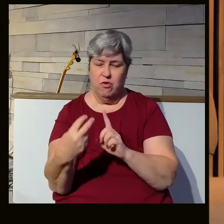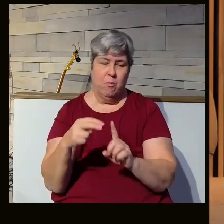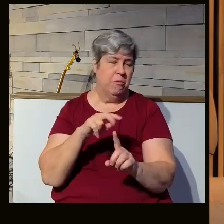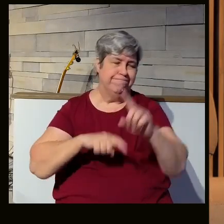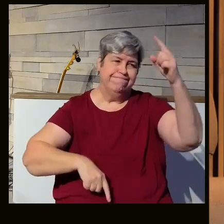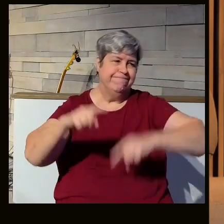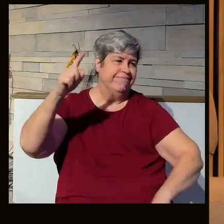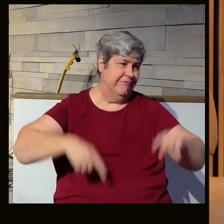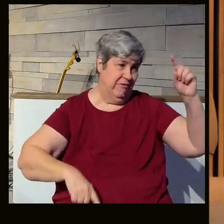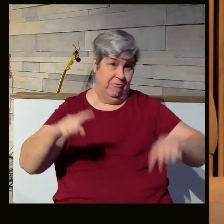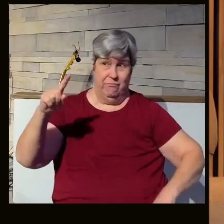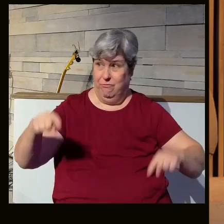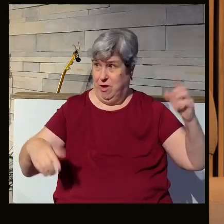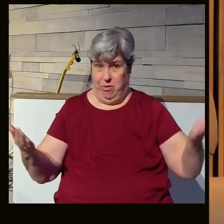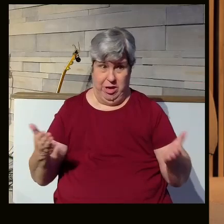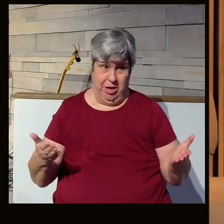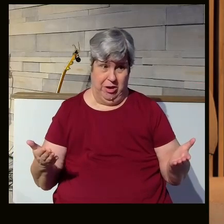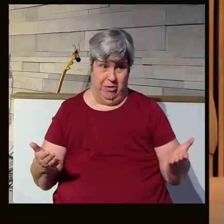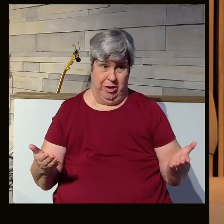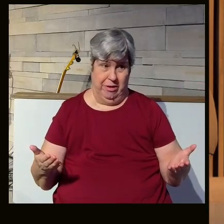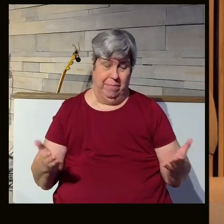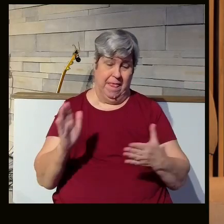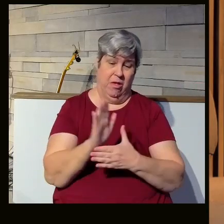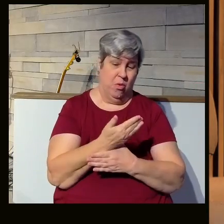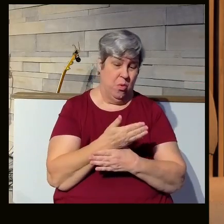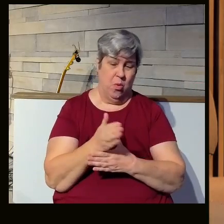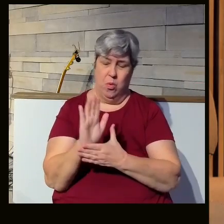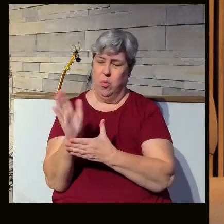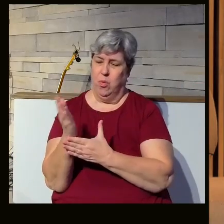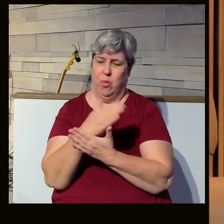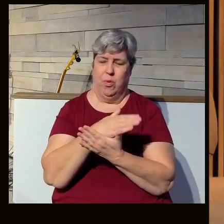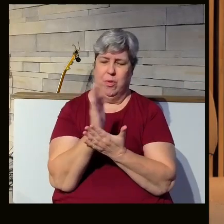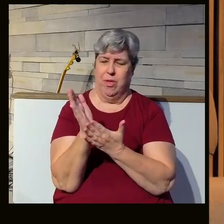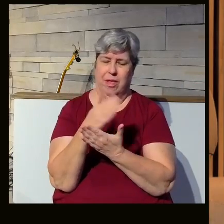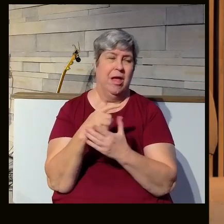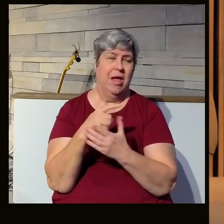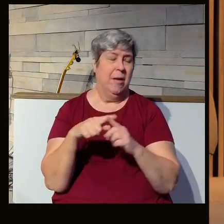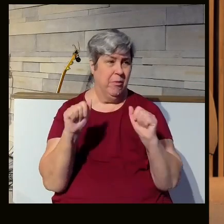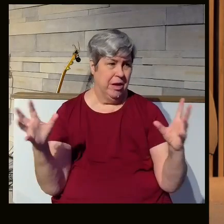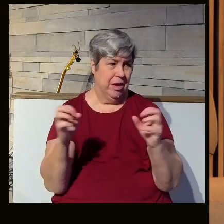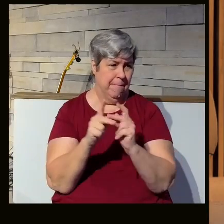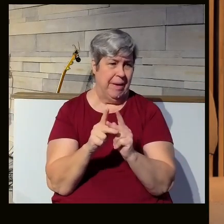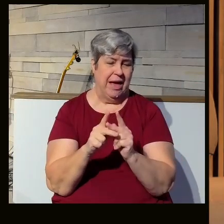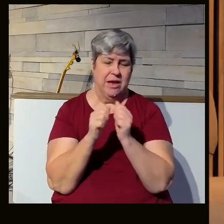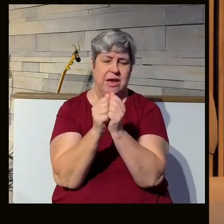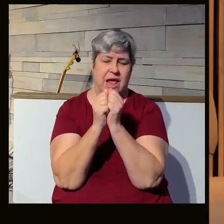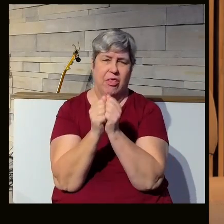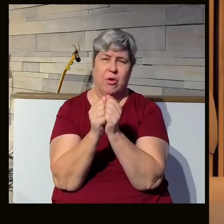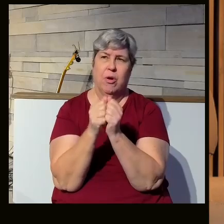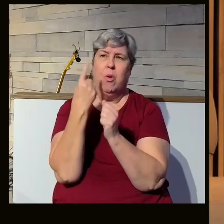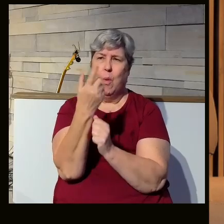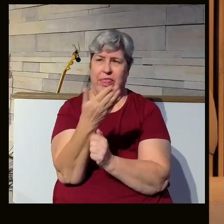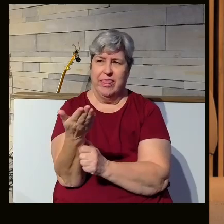over the map, even in this room and online as you watch. But I think we can come back together to one as we conclude and